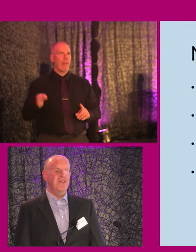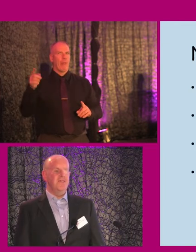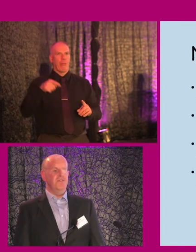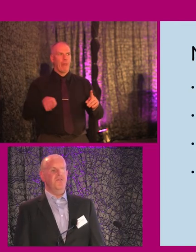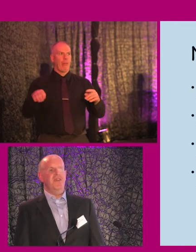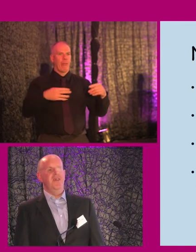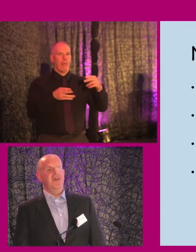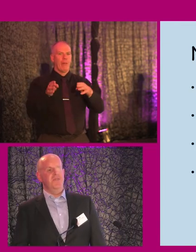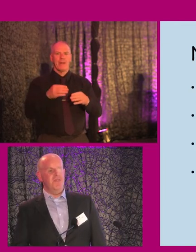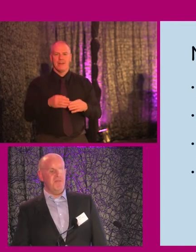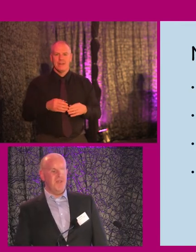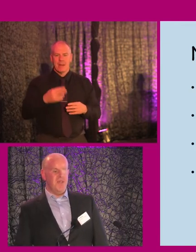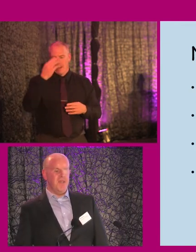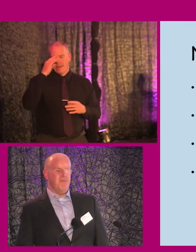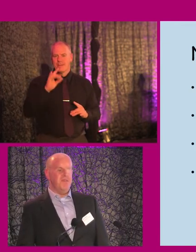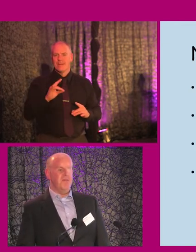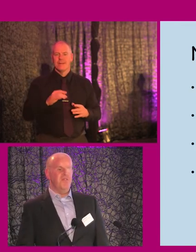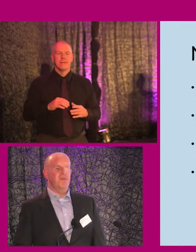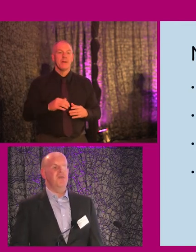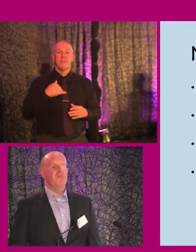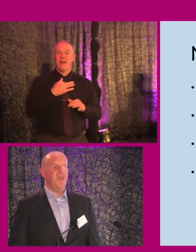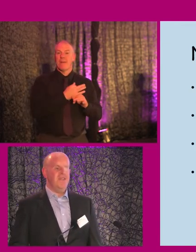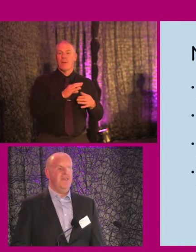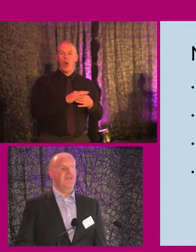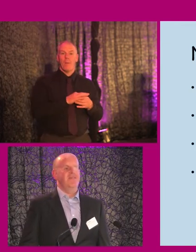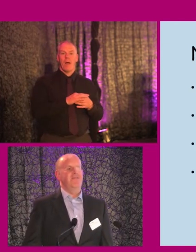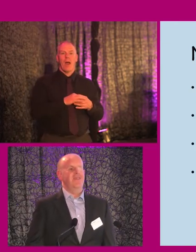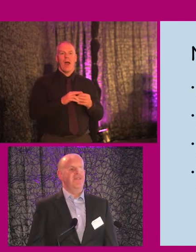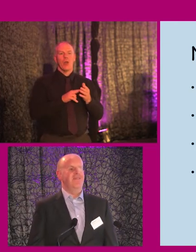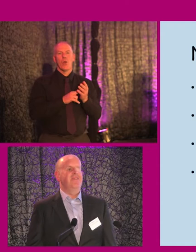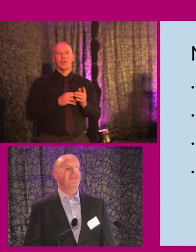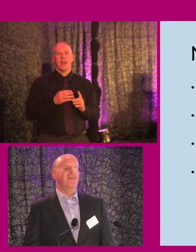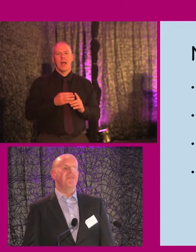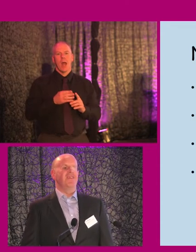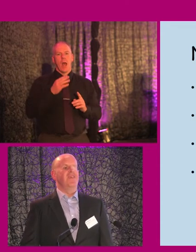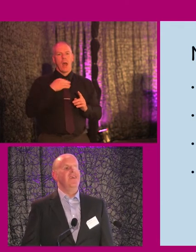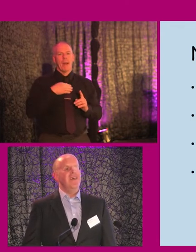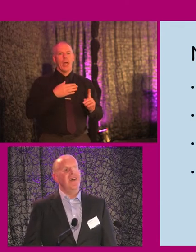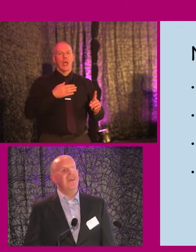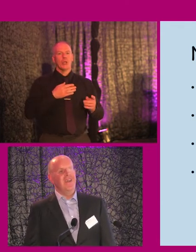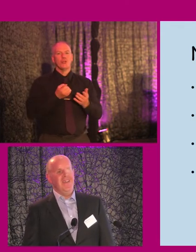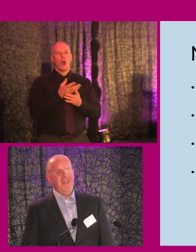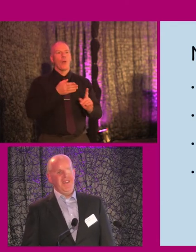tend to lose track. As we say in my family at home, I branch a lot from telling stories. Forgive me.